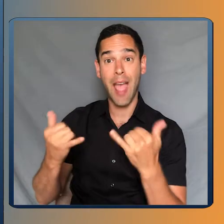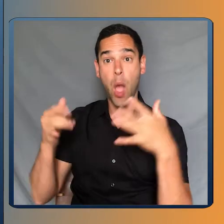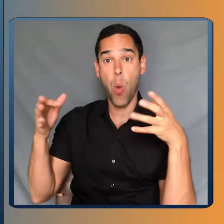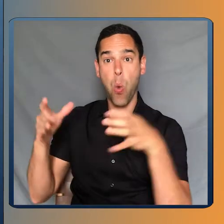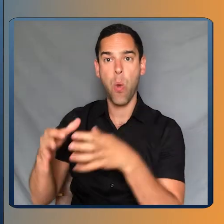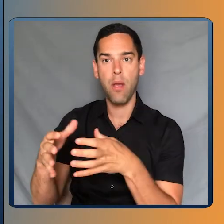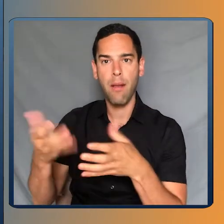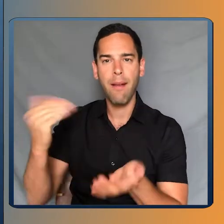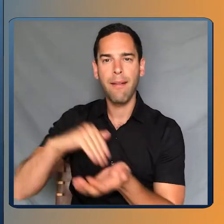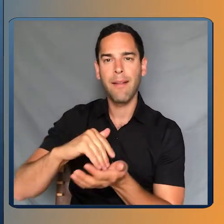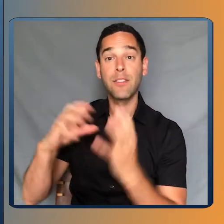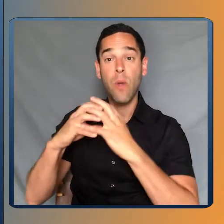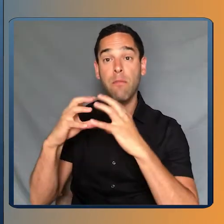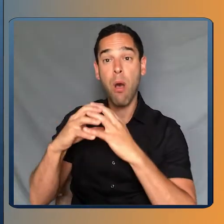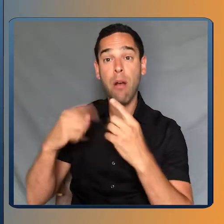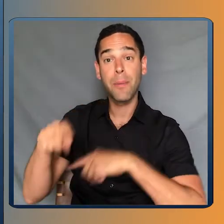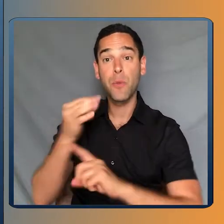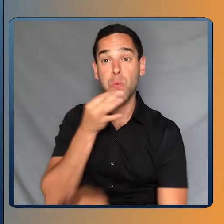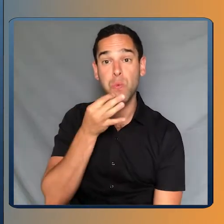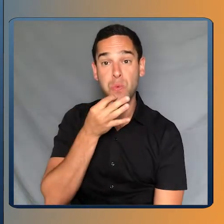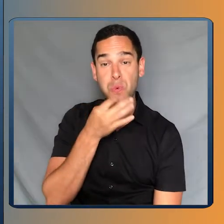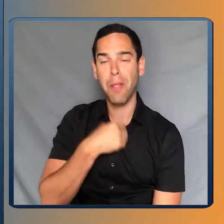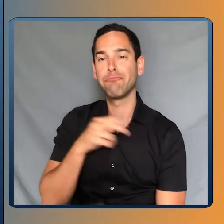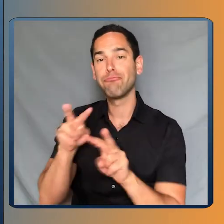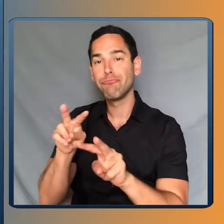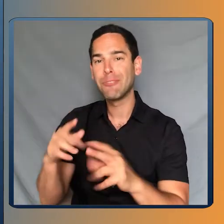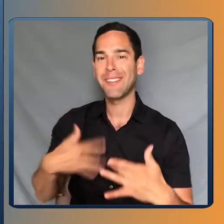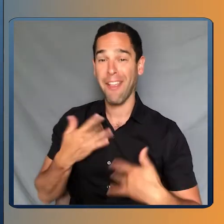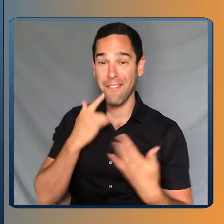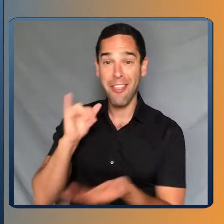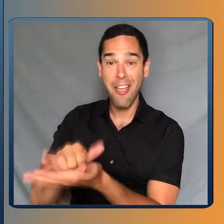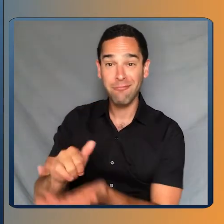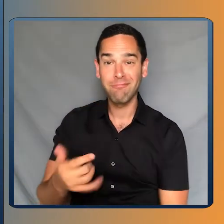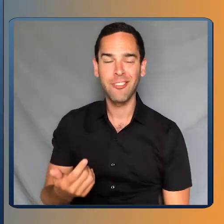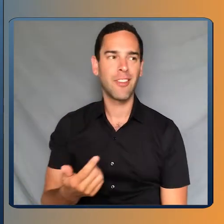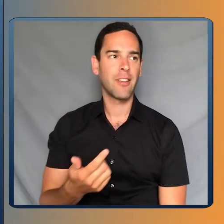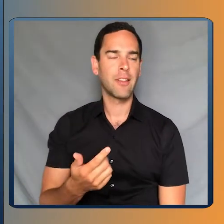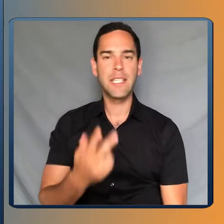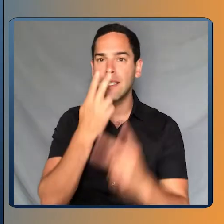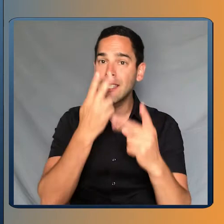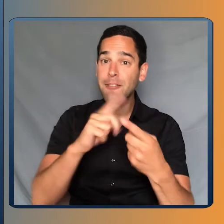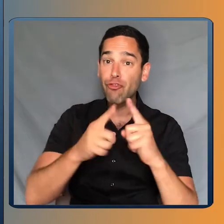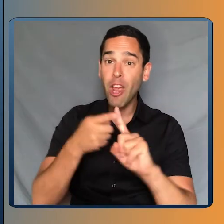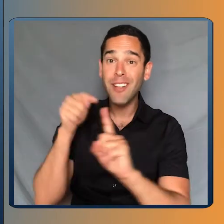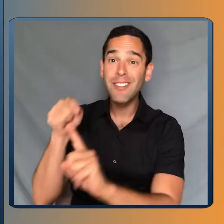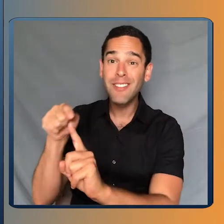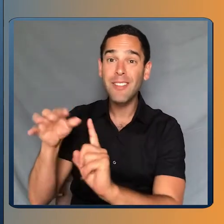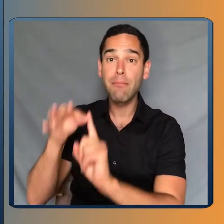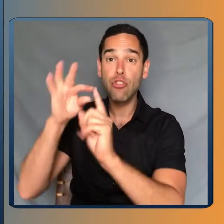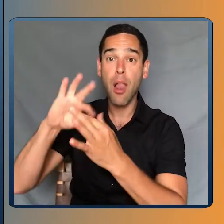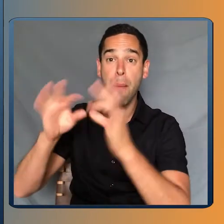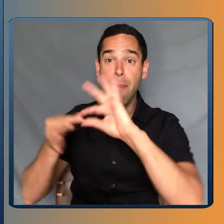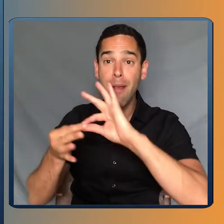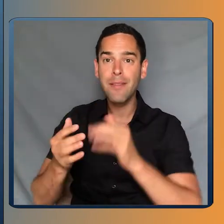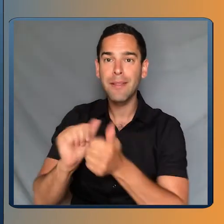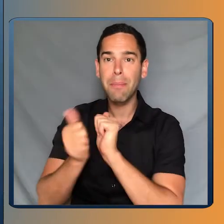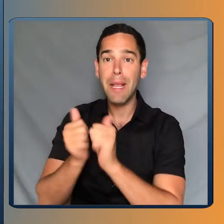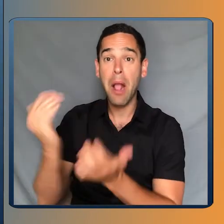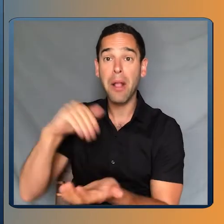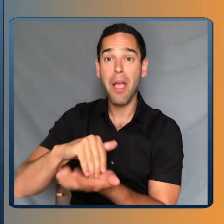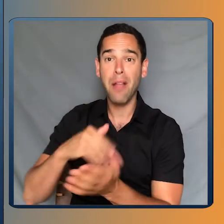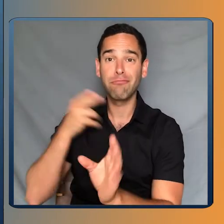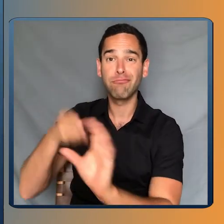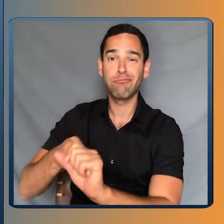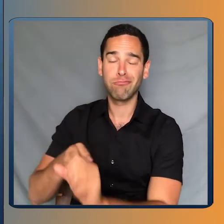together, so softball is coming up soon, so I'm real excited for that. And just to see my friends in Special